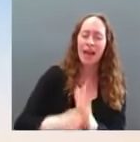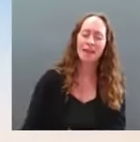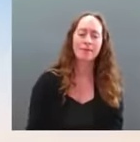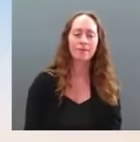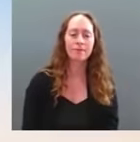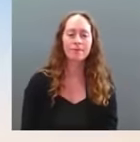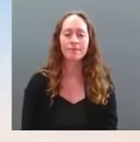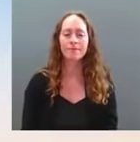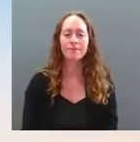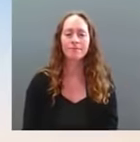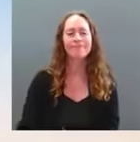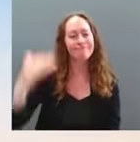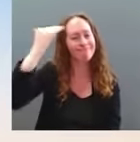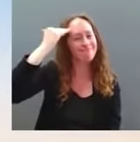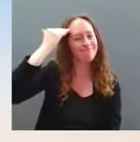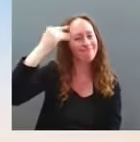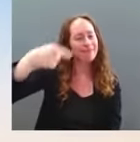to compel anyone to get on a bus. Go ahead. Ohmm... you're get